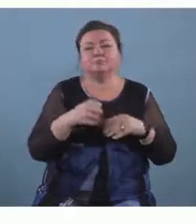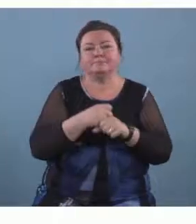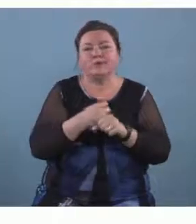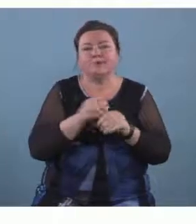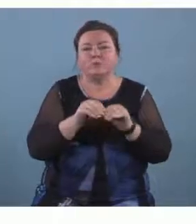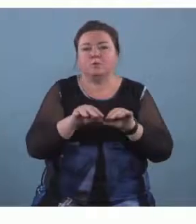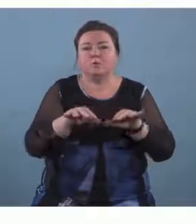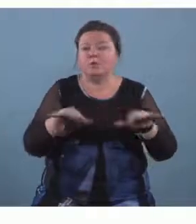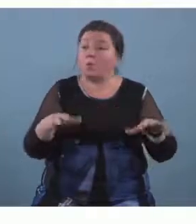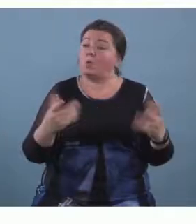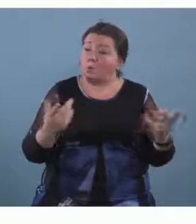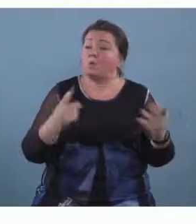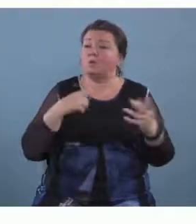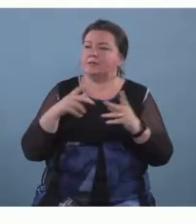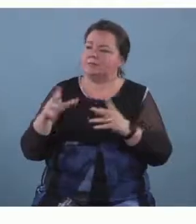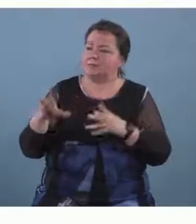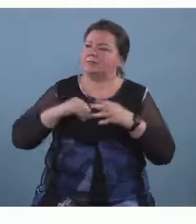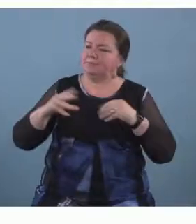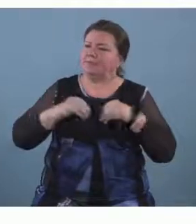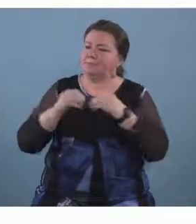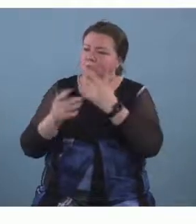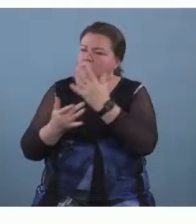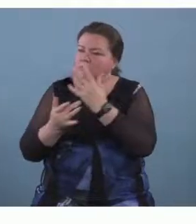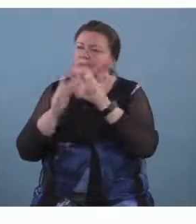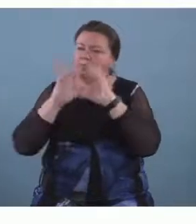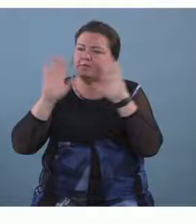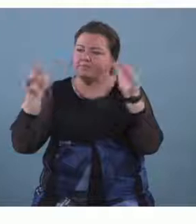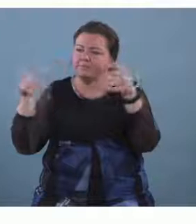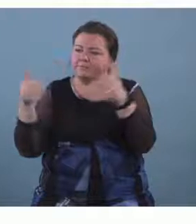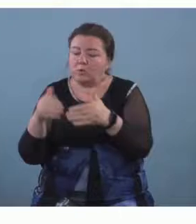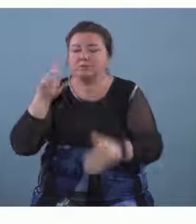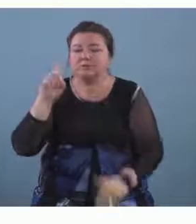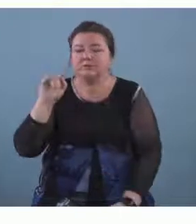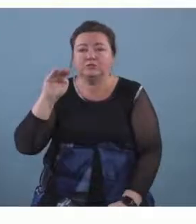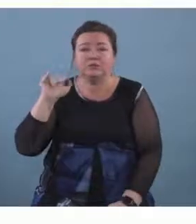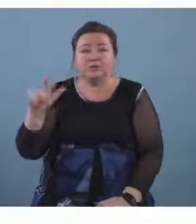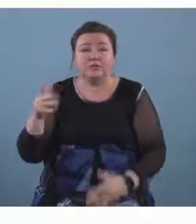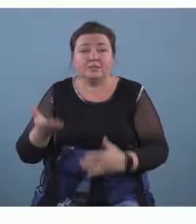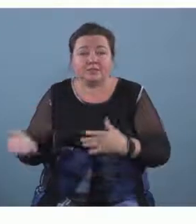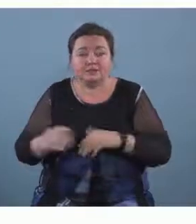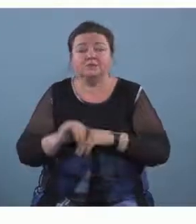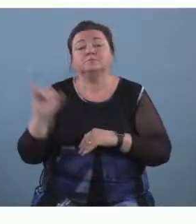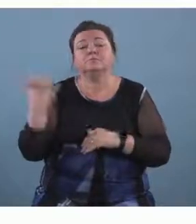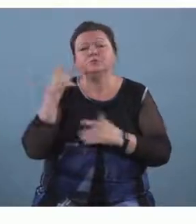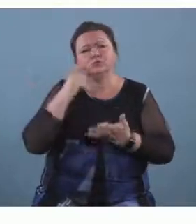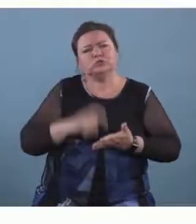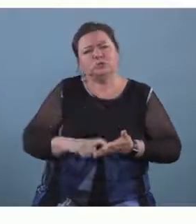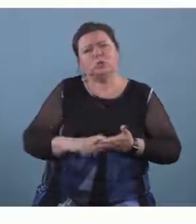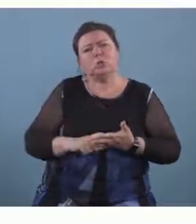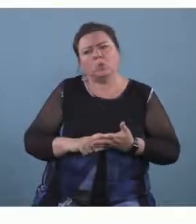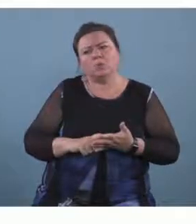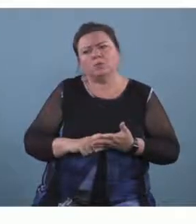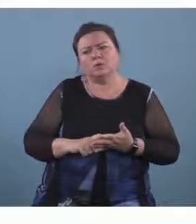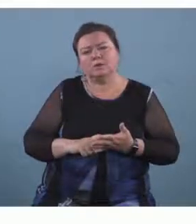needed to be more technology and digital focused um we noticed that um there were lots of apps